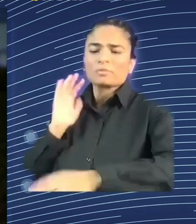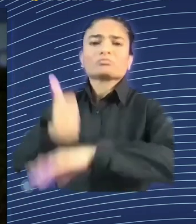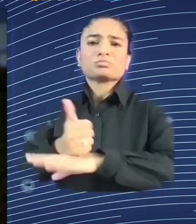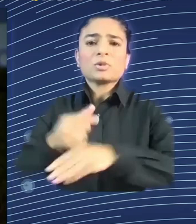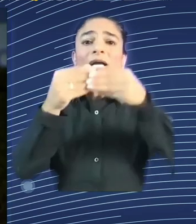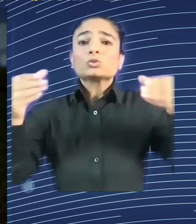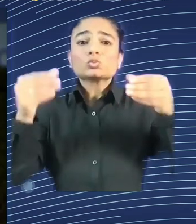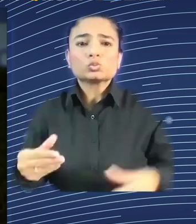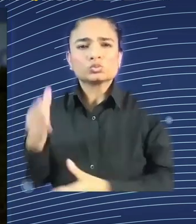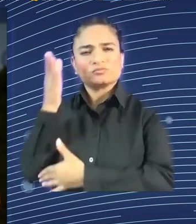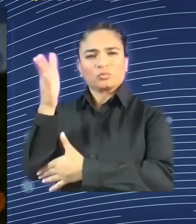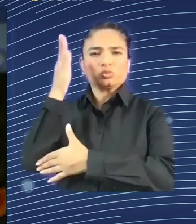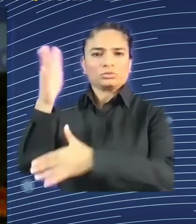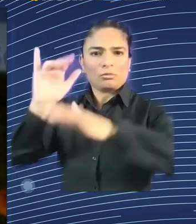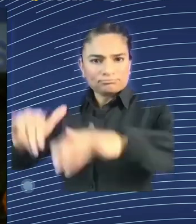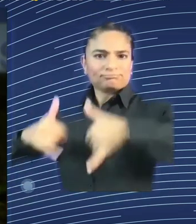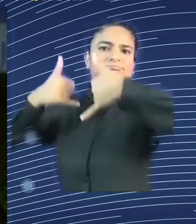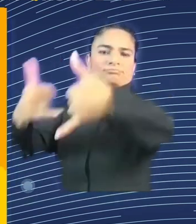technology. Please, the stage is yours.